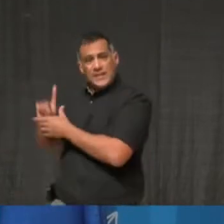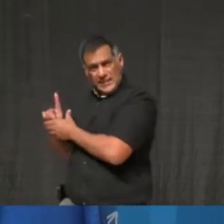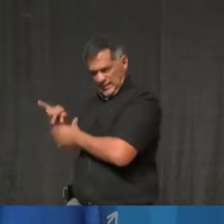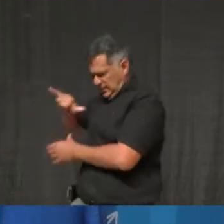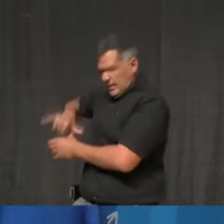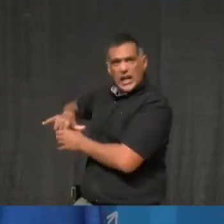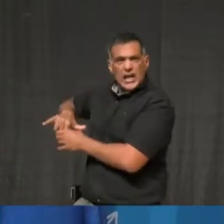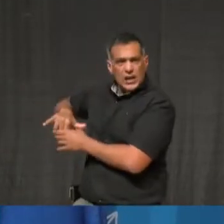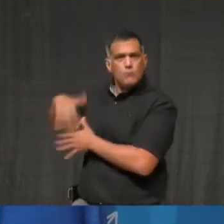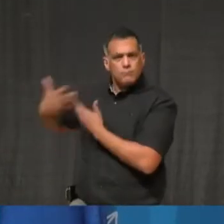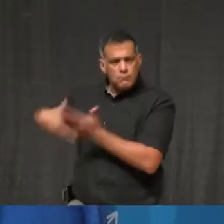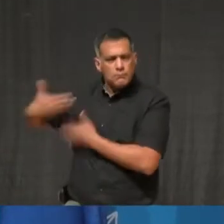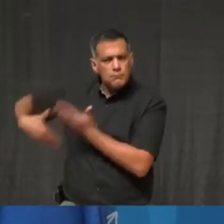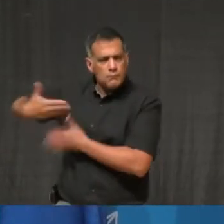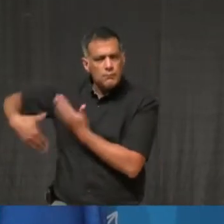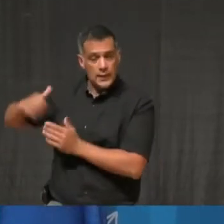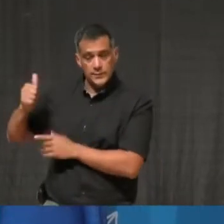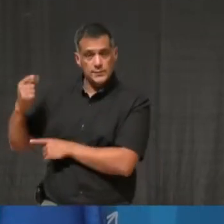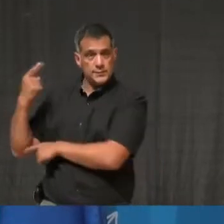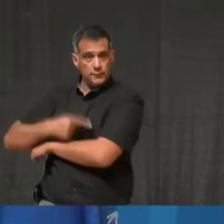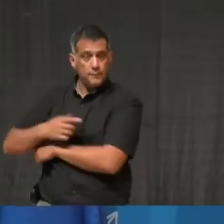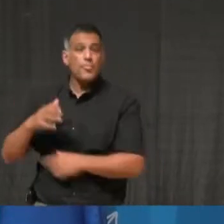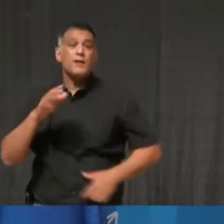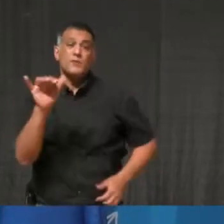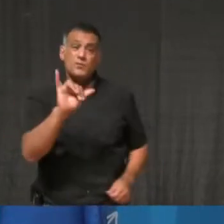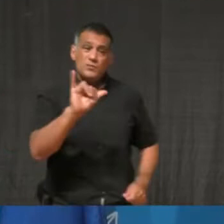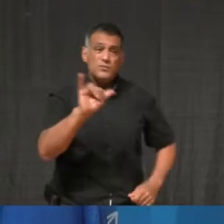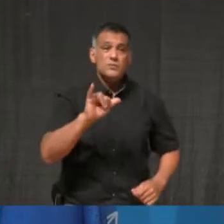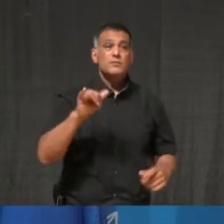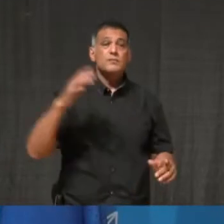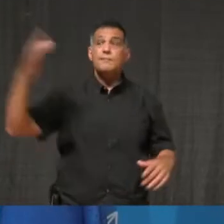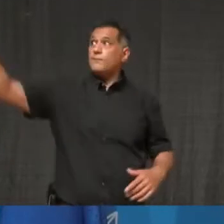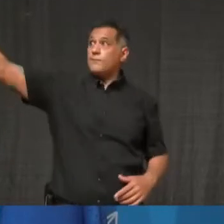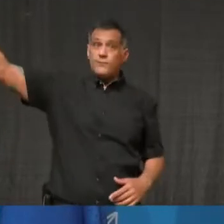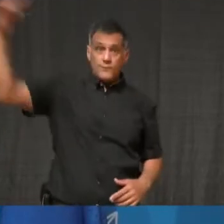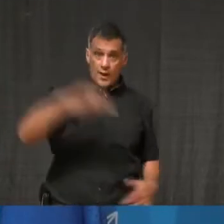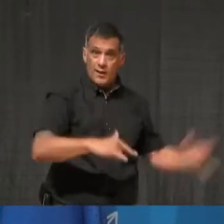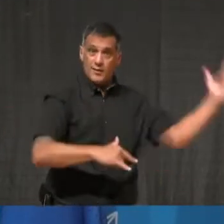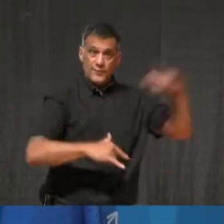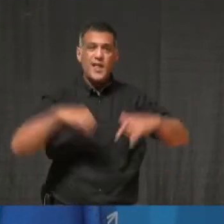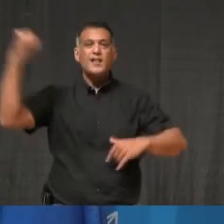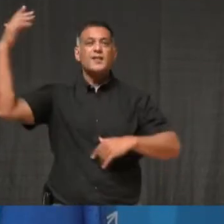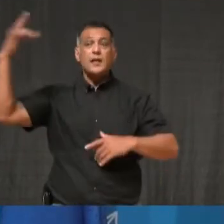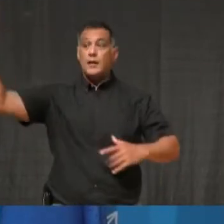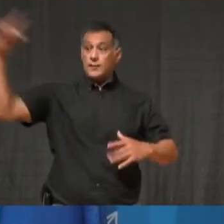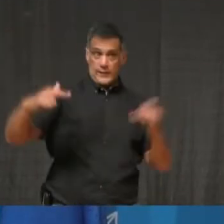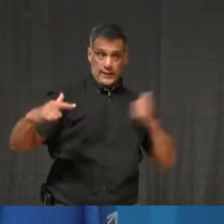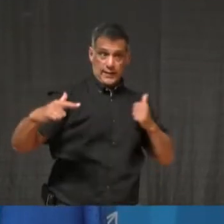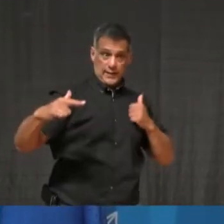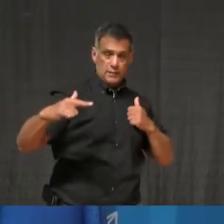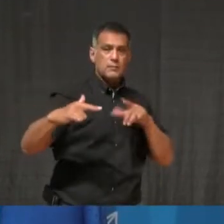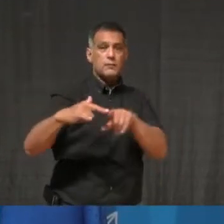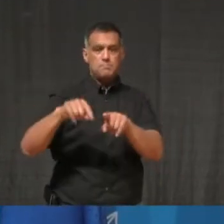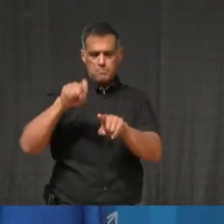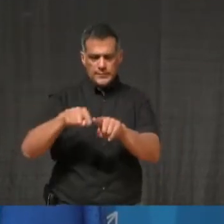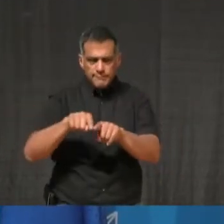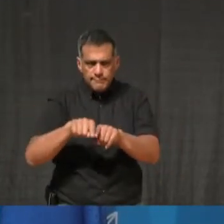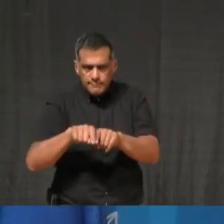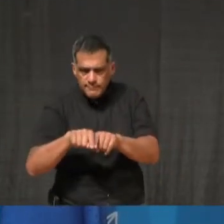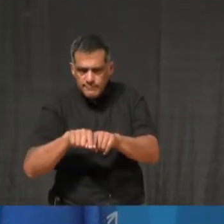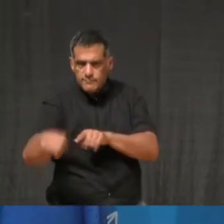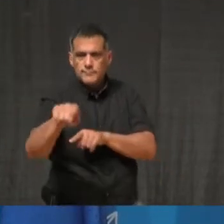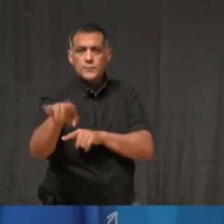self-isolation, and adhere to the required quarantine on return. It all boils down to one thing.